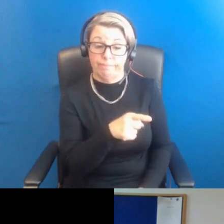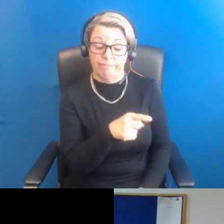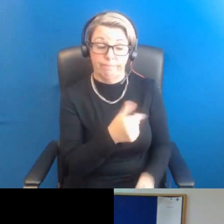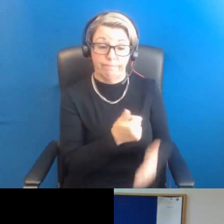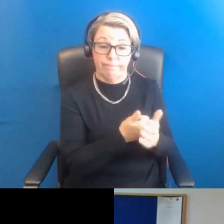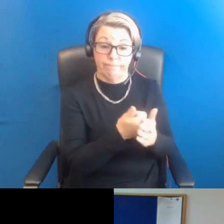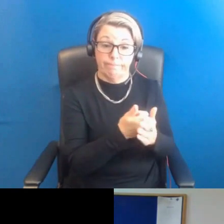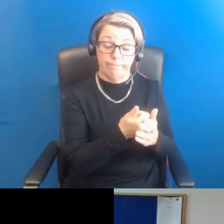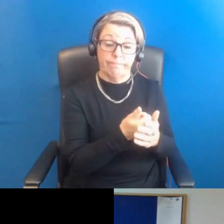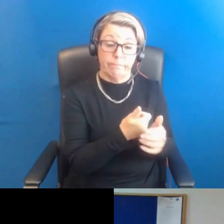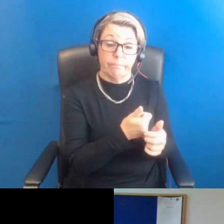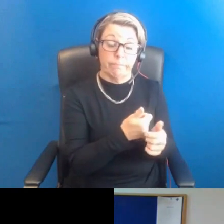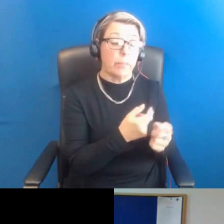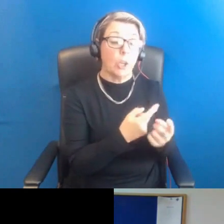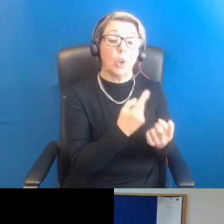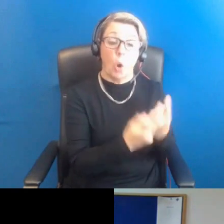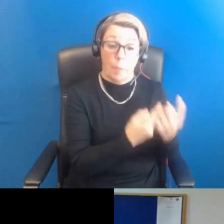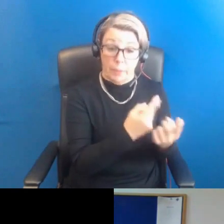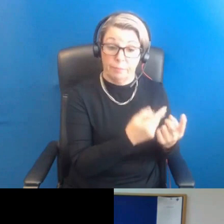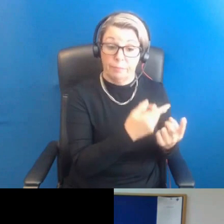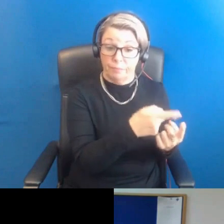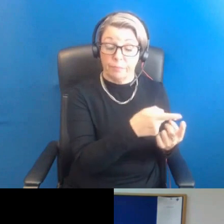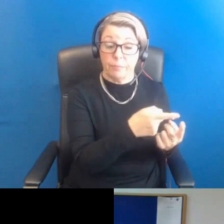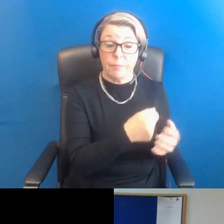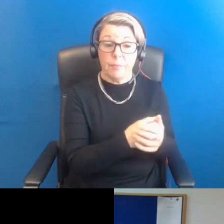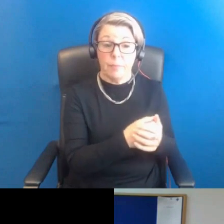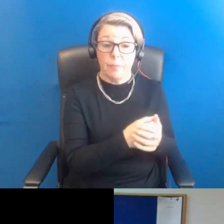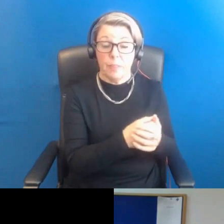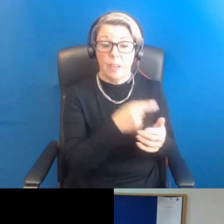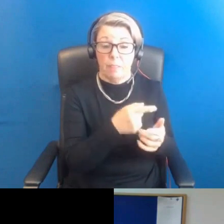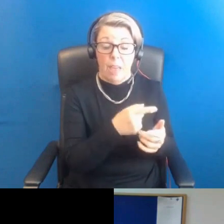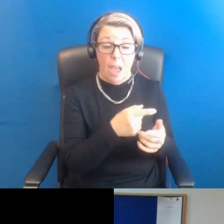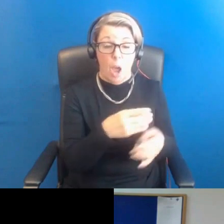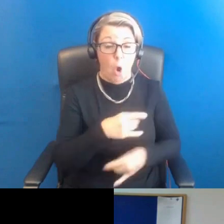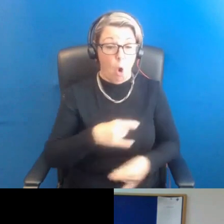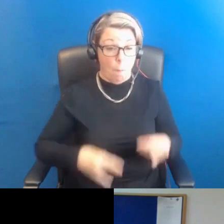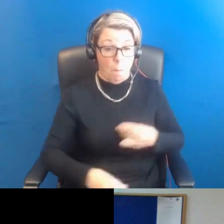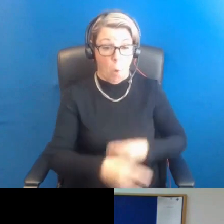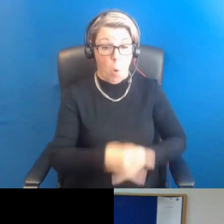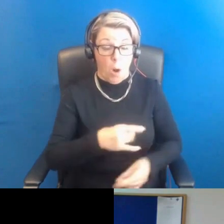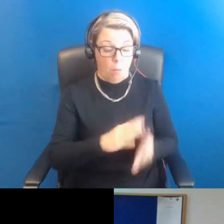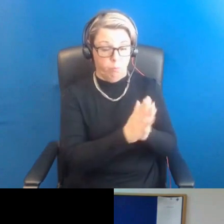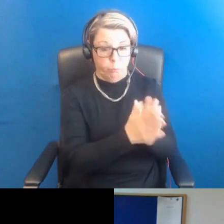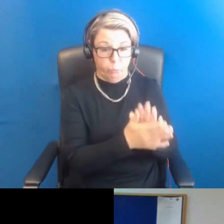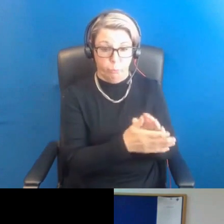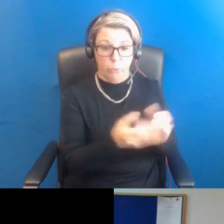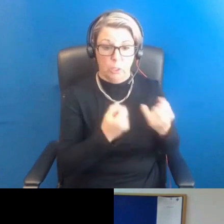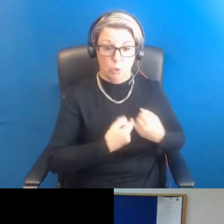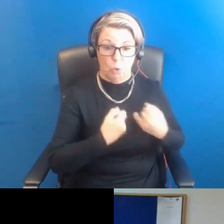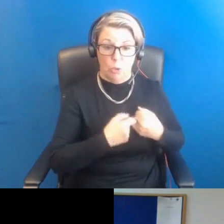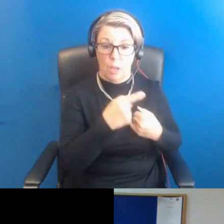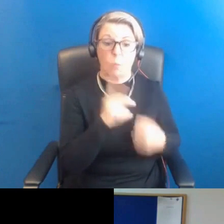hormonal disorders, or the most common endocrine hormonal disorder in women. And I